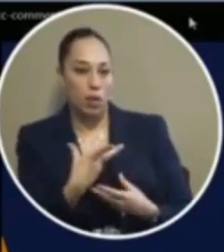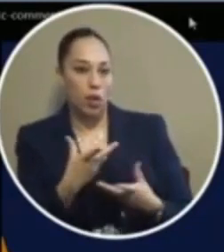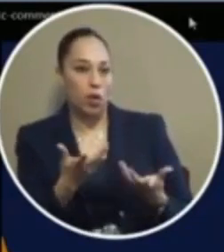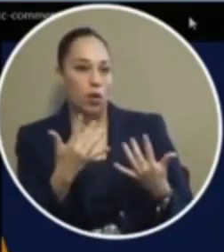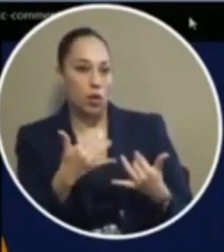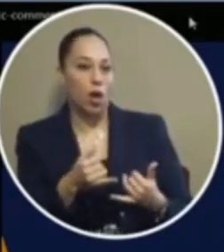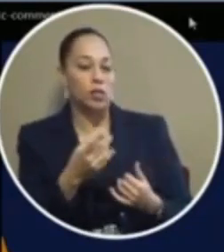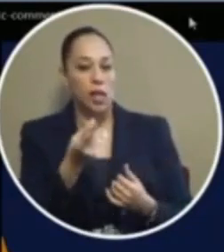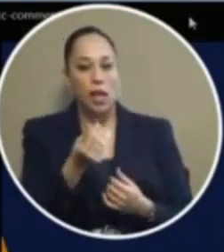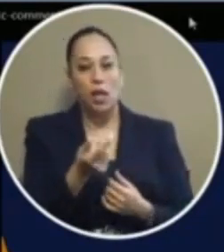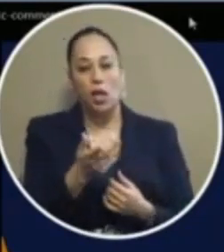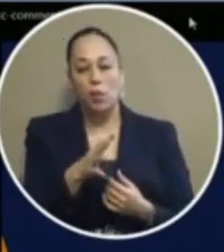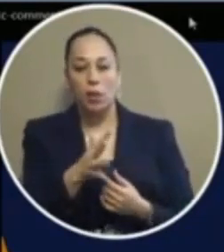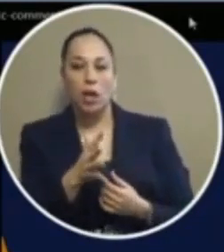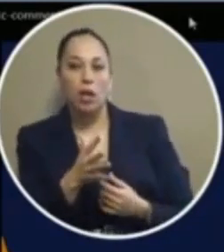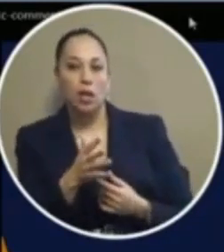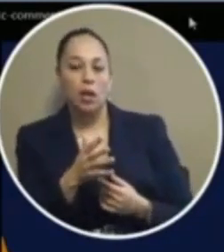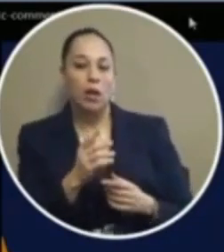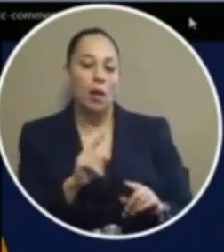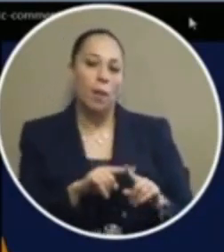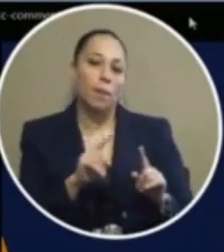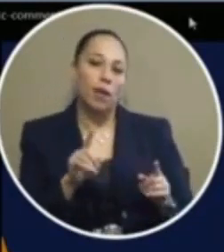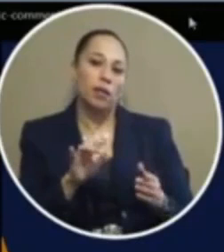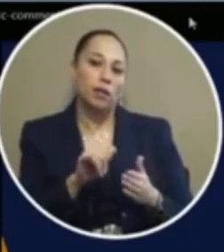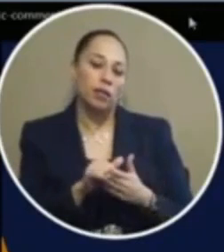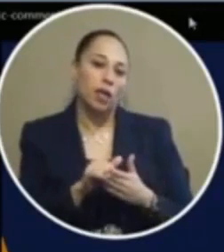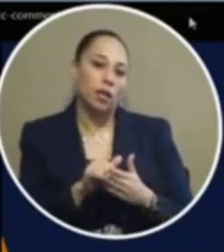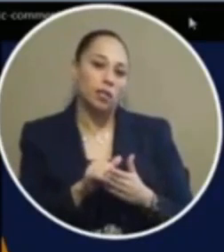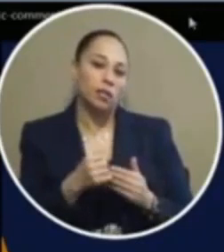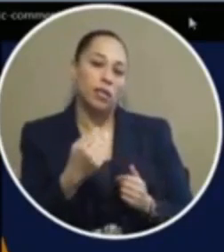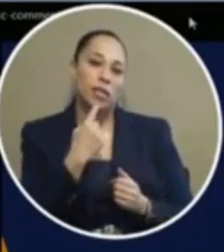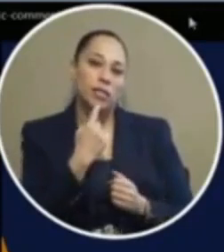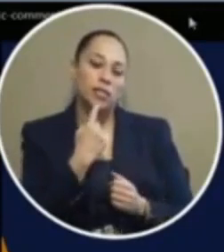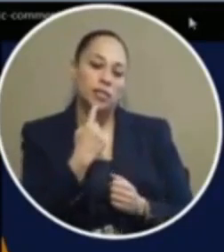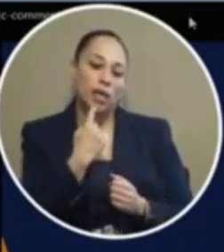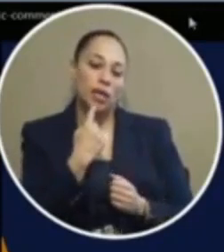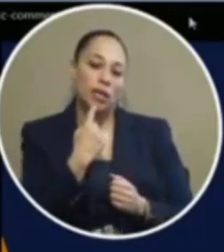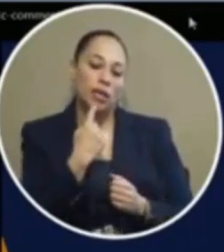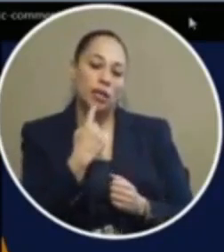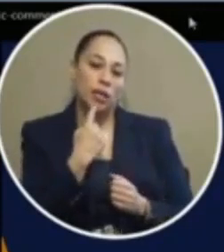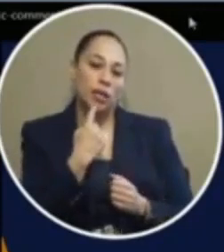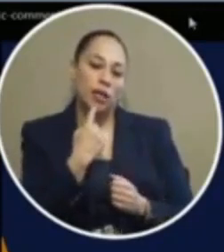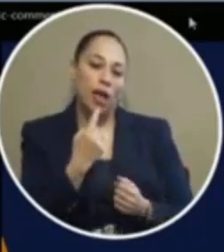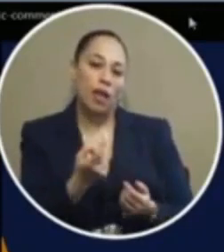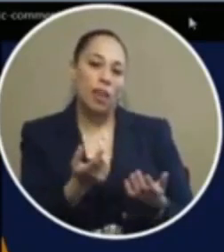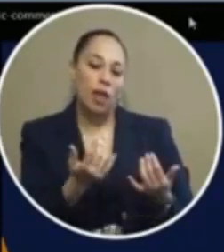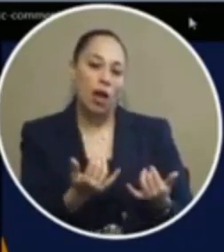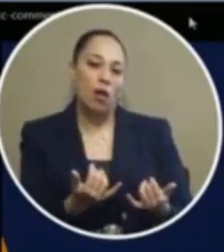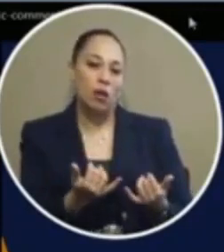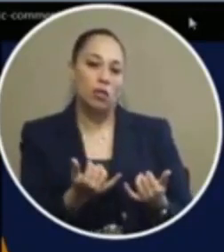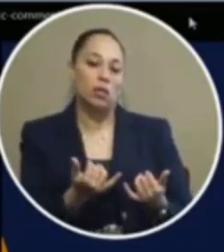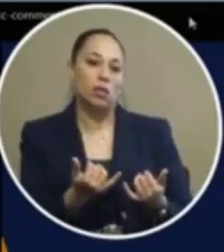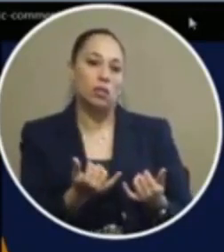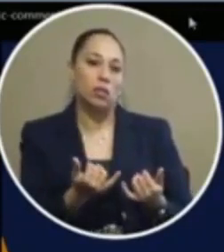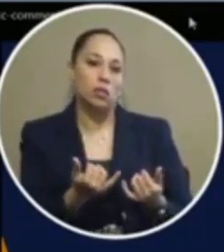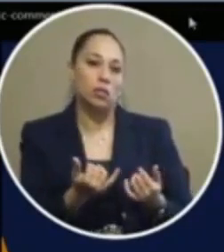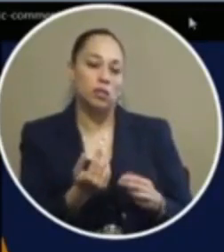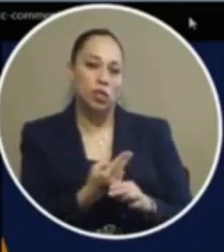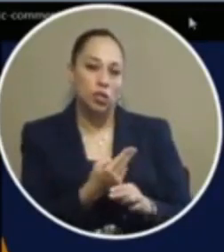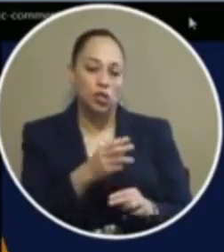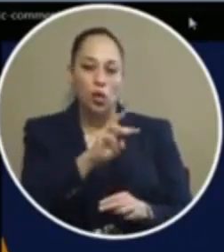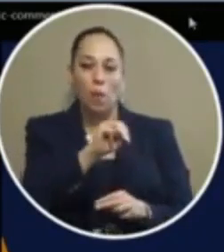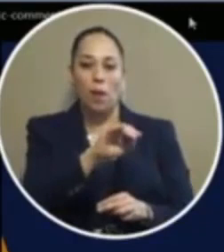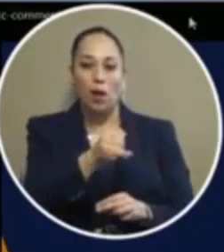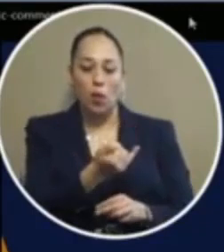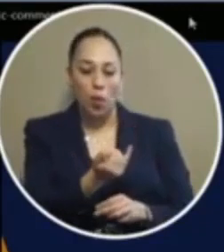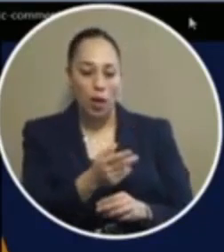that's been kind of a little bit upset about is that there was a mentioning that the uh the smelling or the use of marijuana